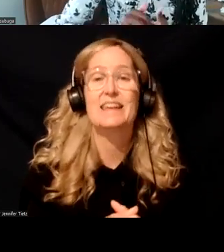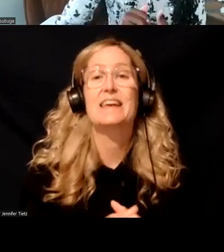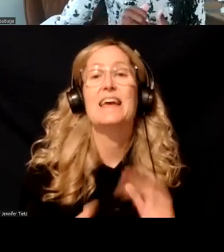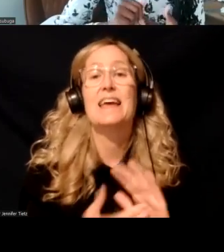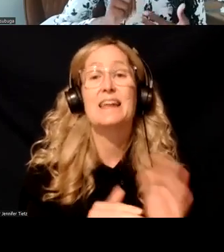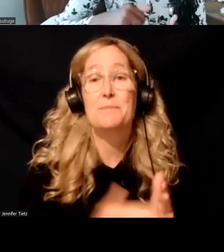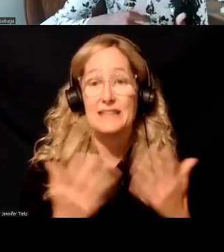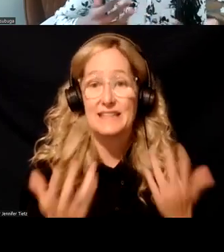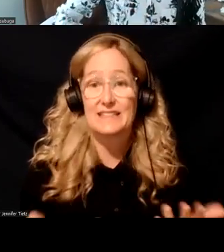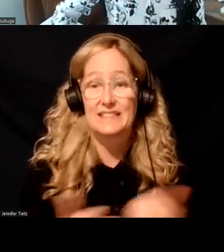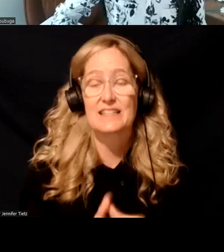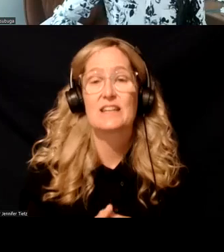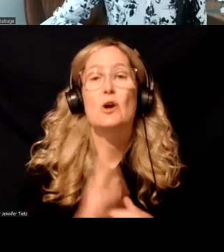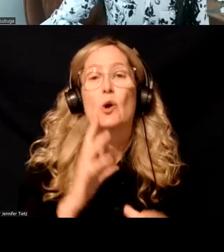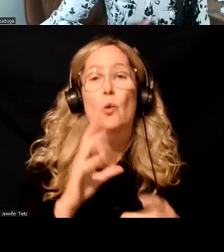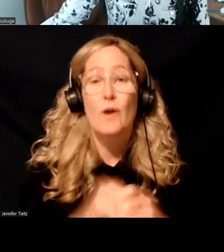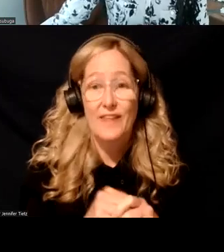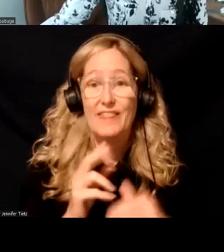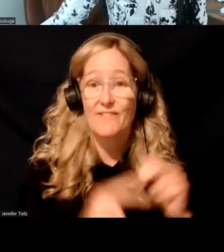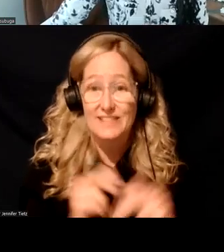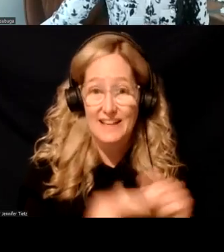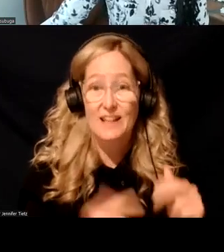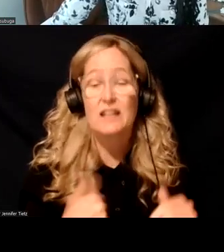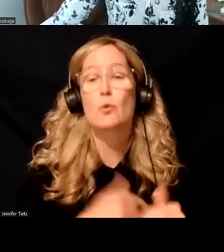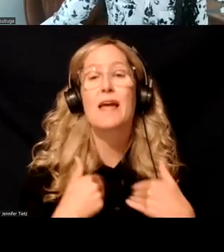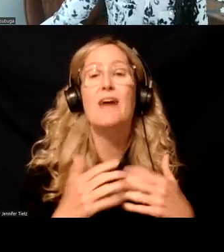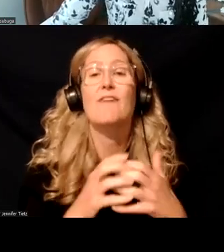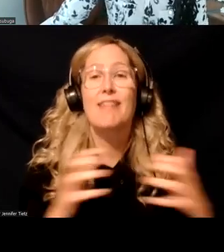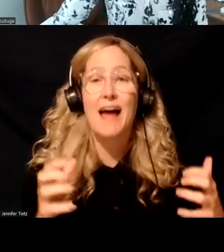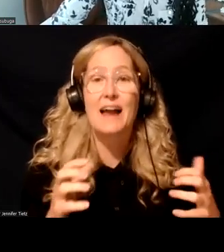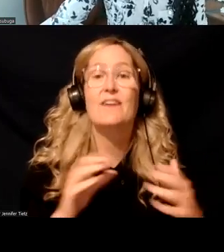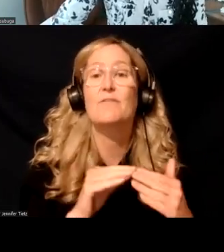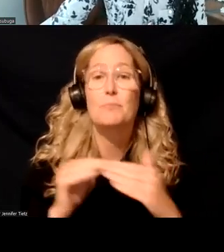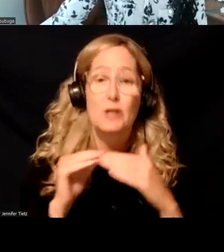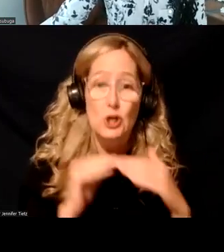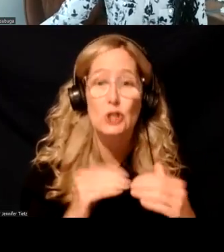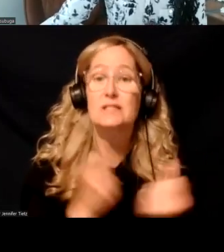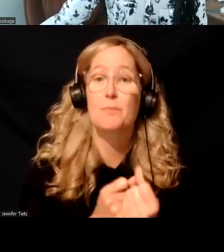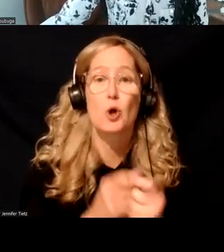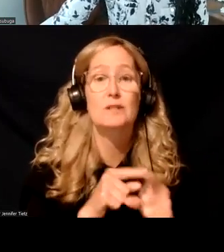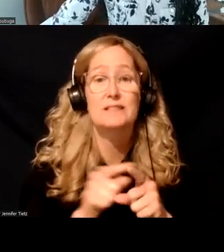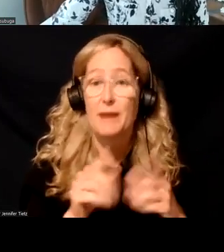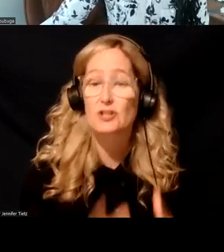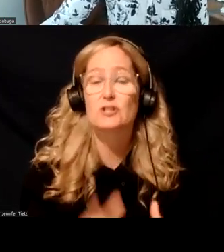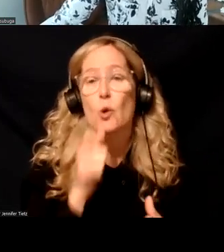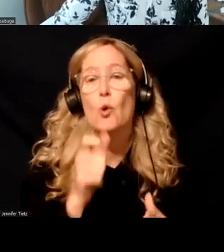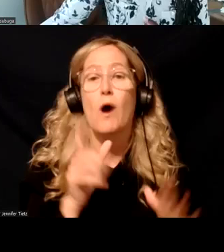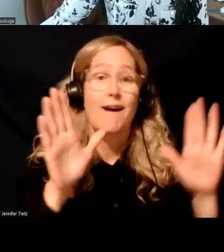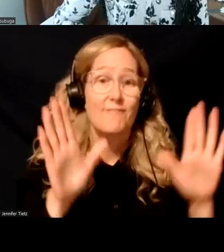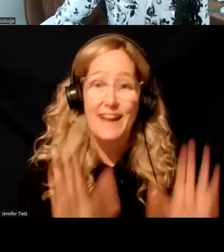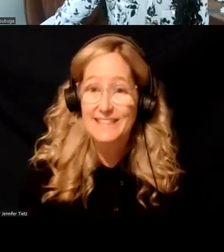means is that within the facility, um, we have a lot of peer support specialists, um, who are fantastic